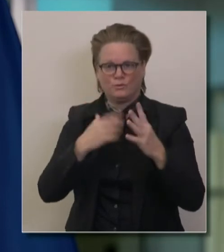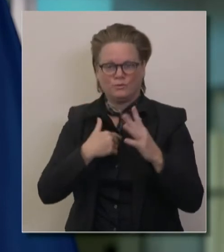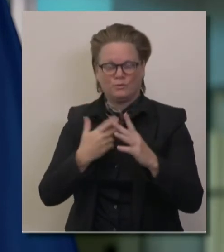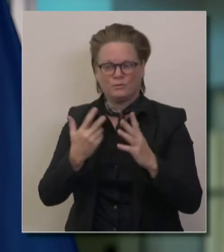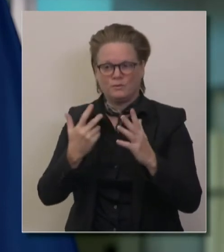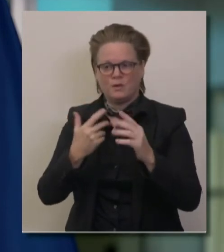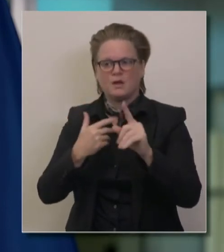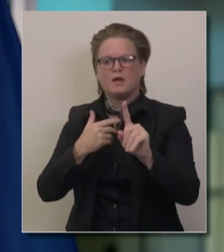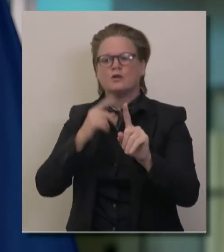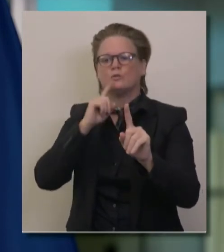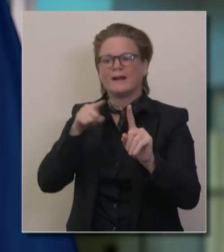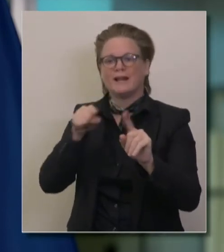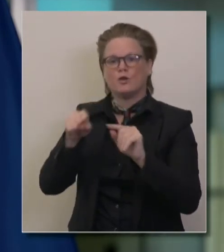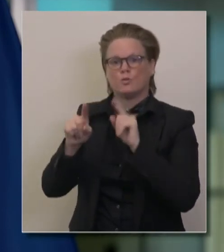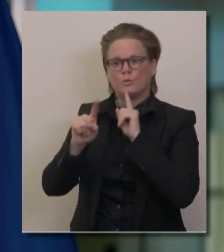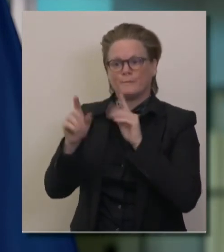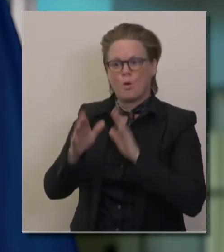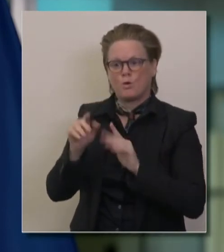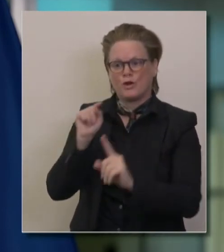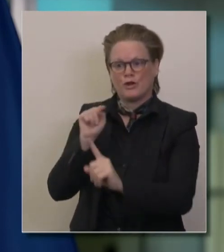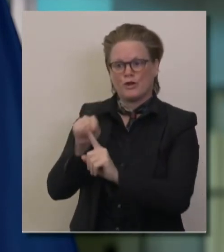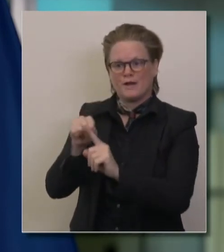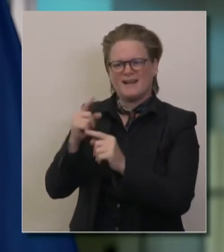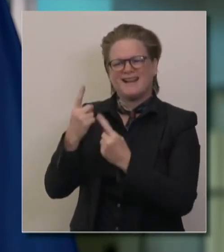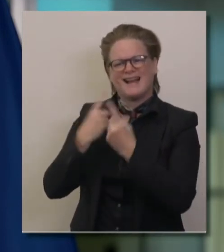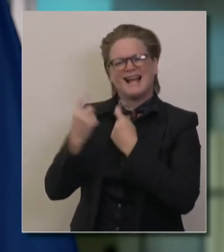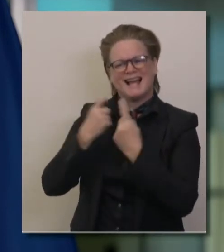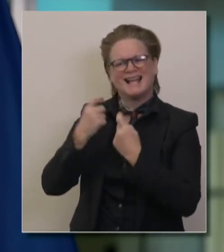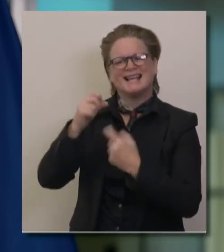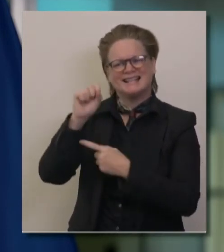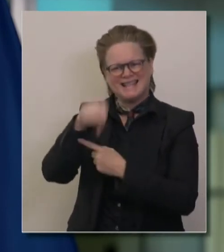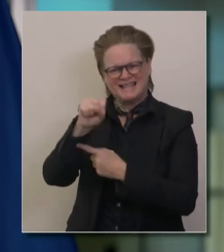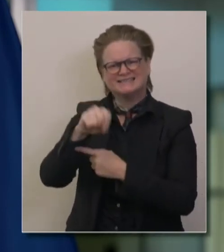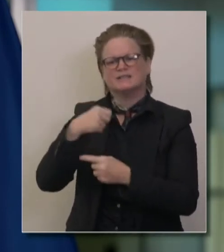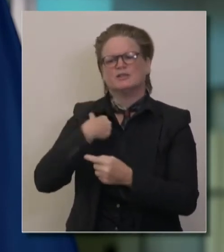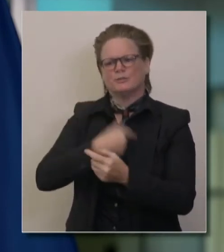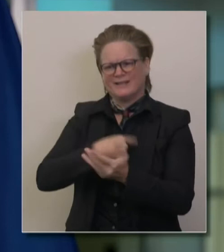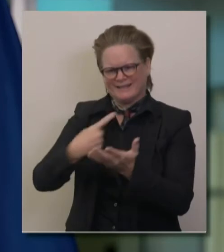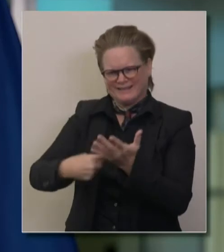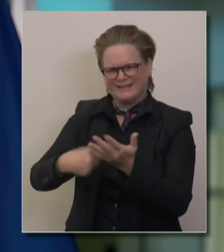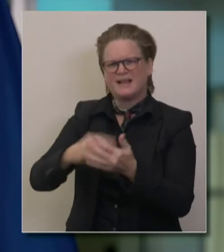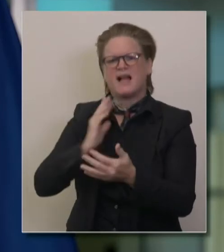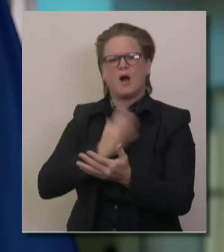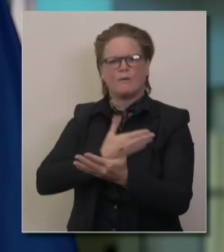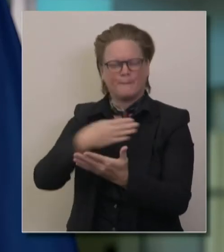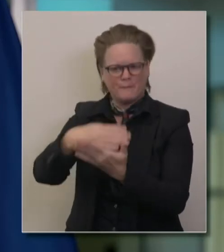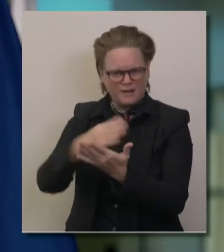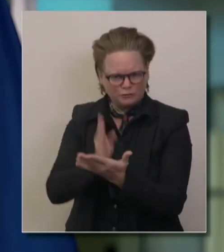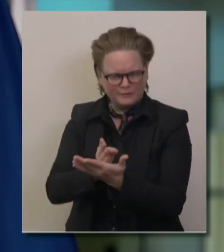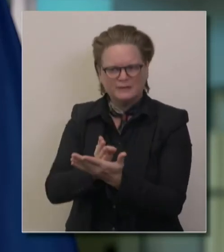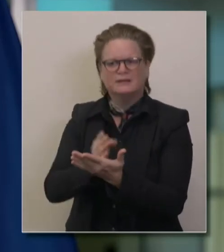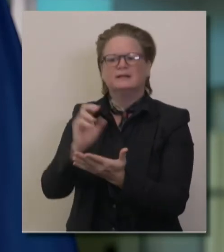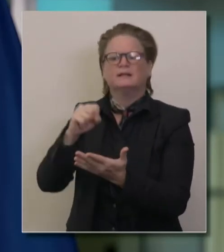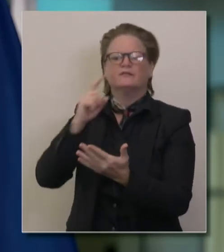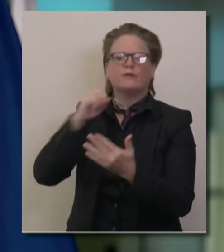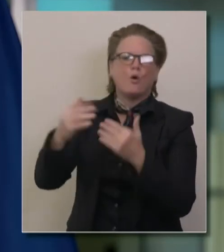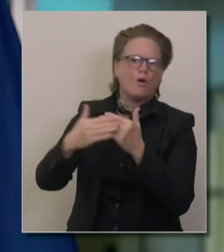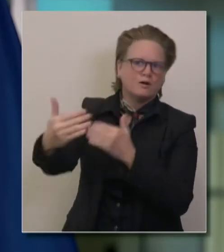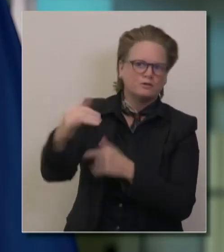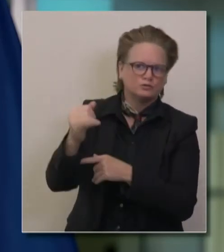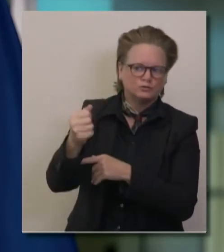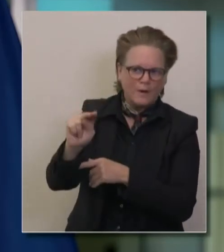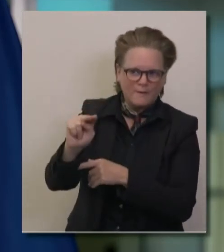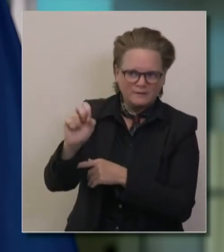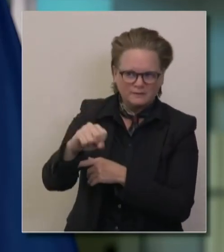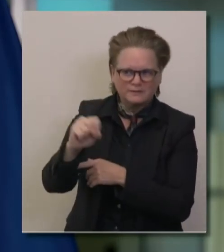We're working on the budget as we speak this afternoon. Again, every day I've been working on preparing the new budget. Uh, I make this point over and